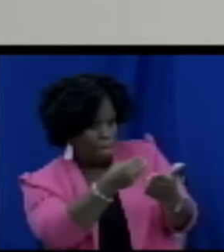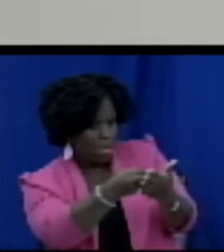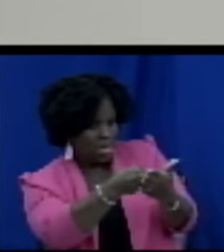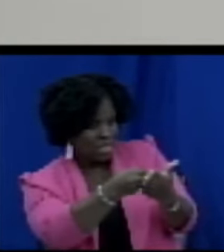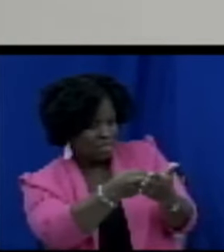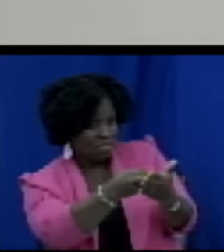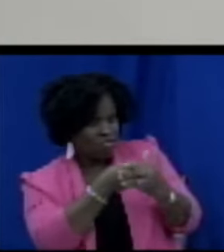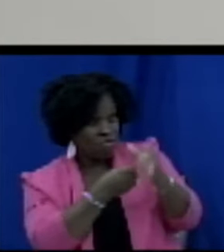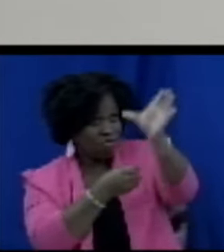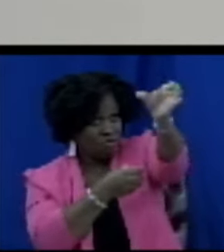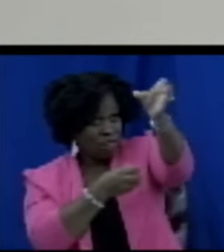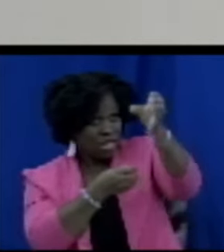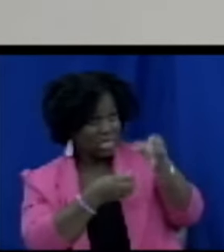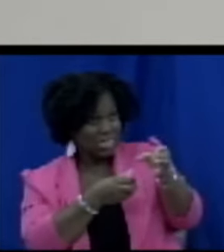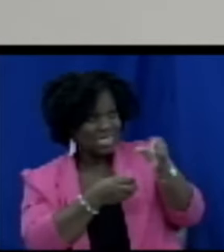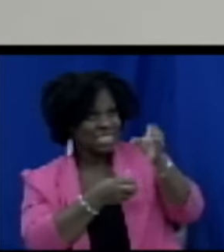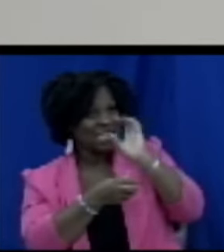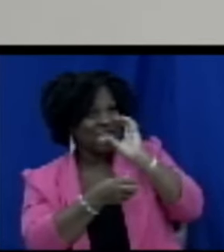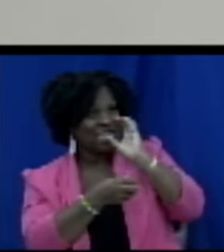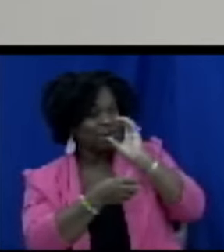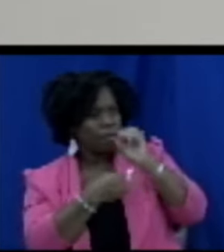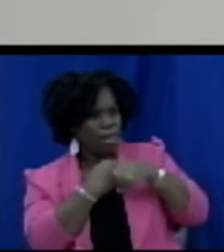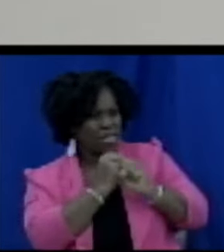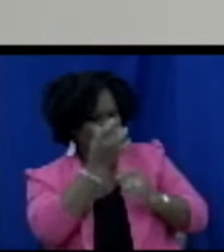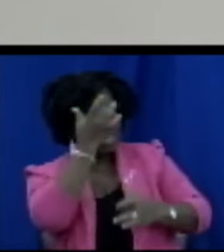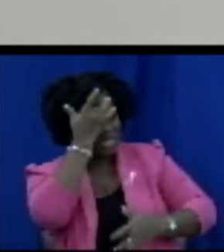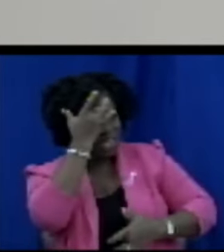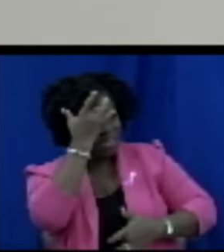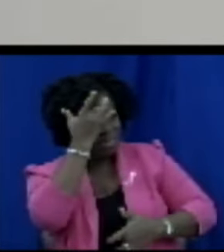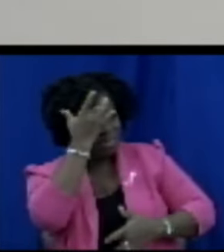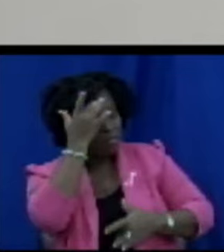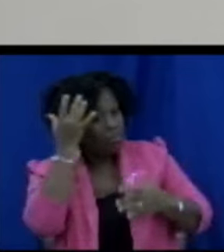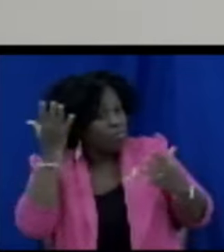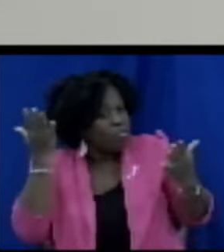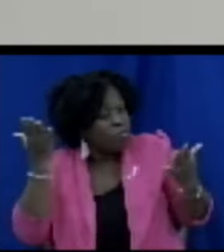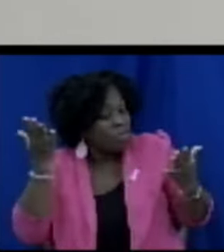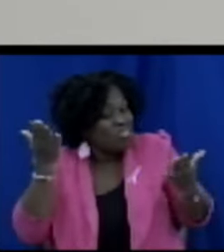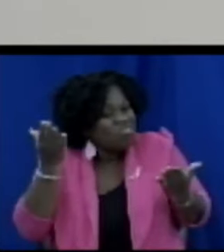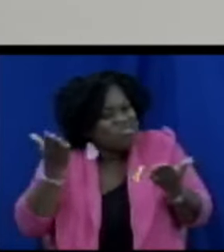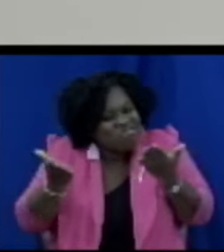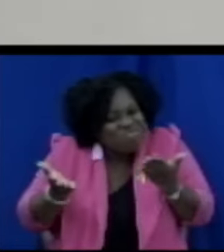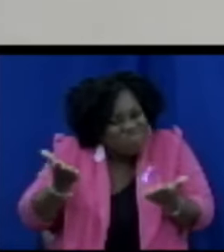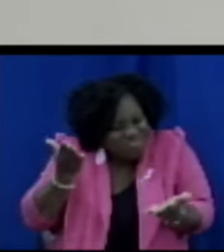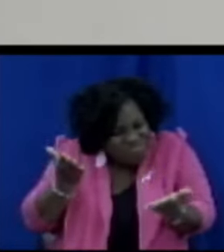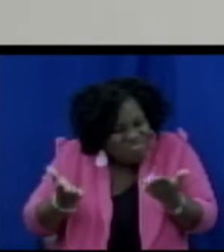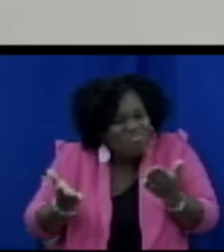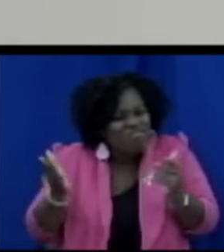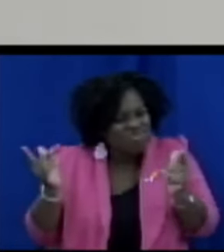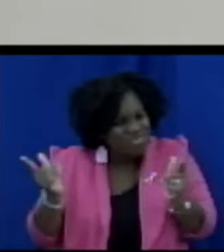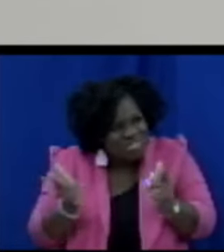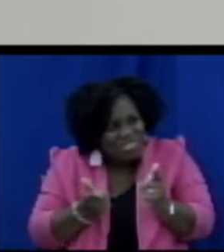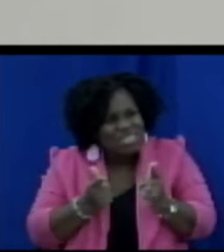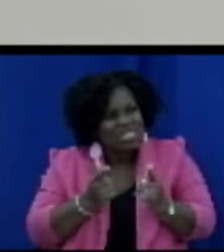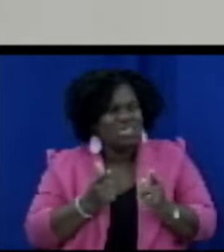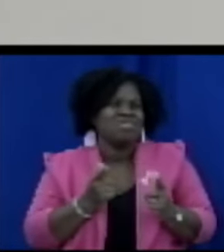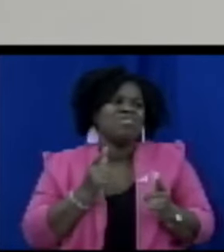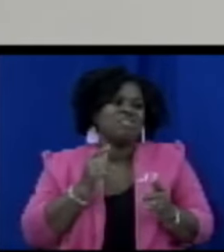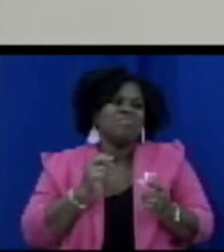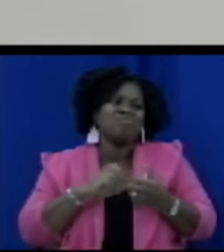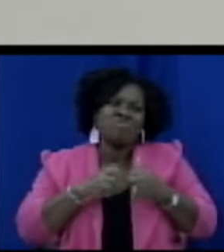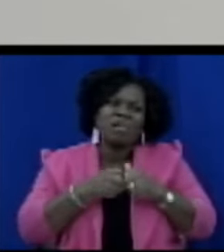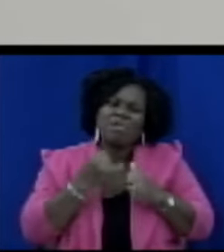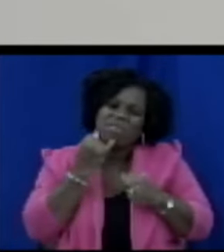consumed that caused the illness and so I can see a little issues there if you take this matter to court